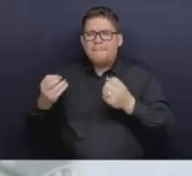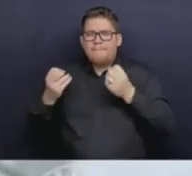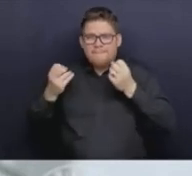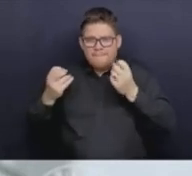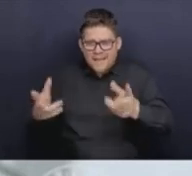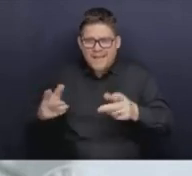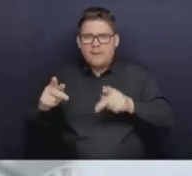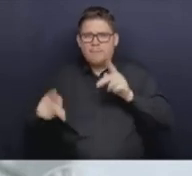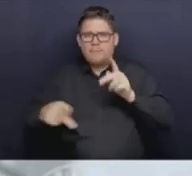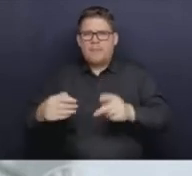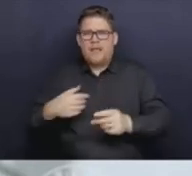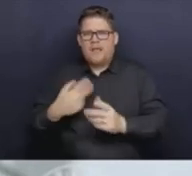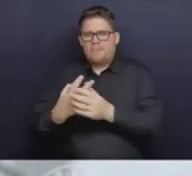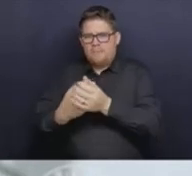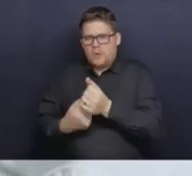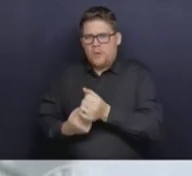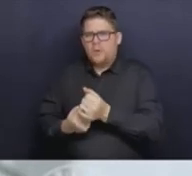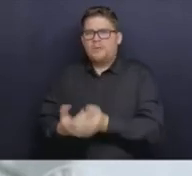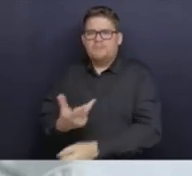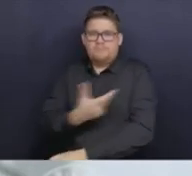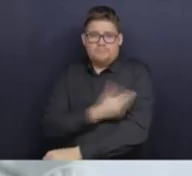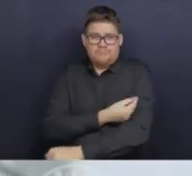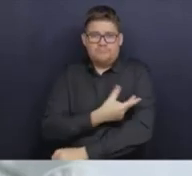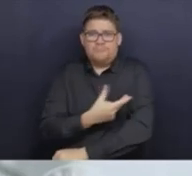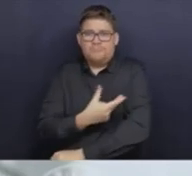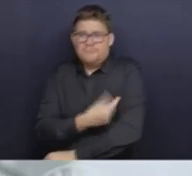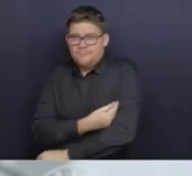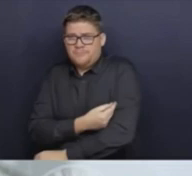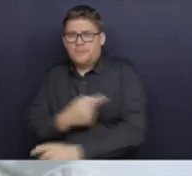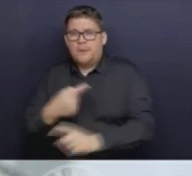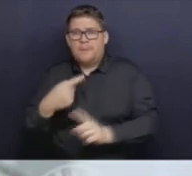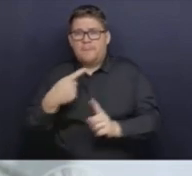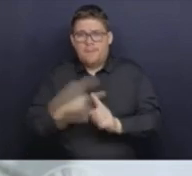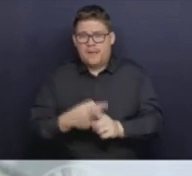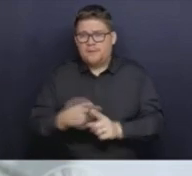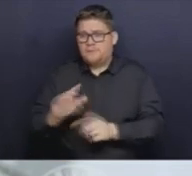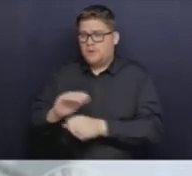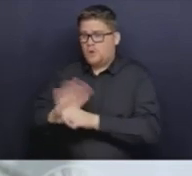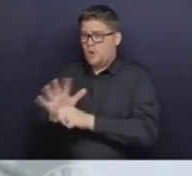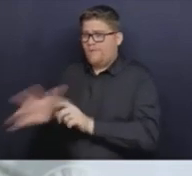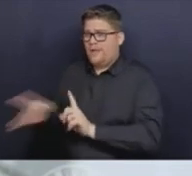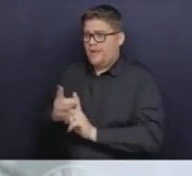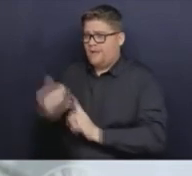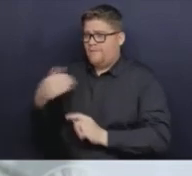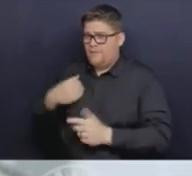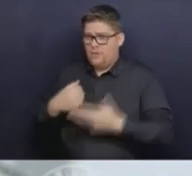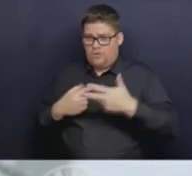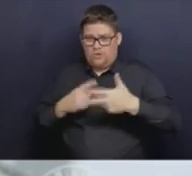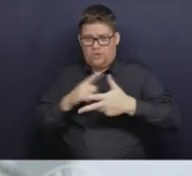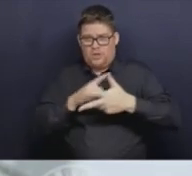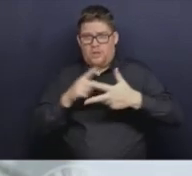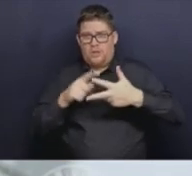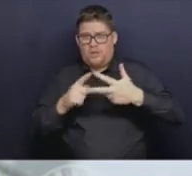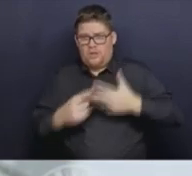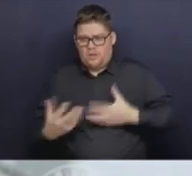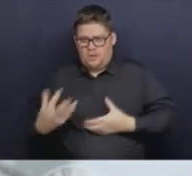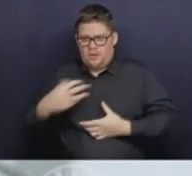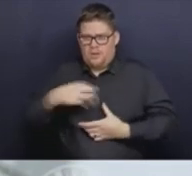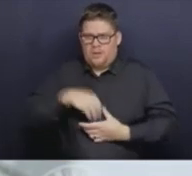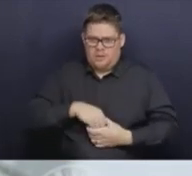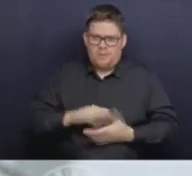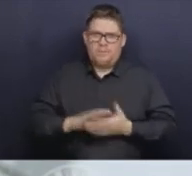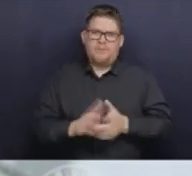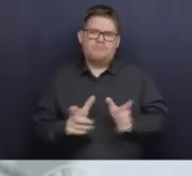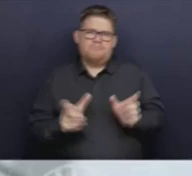protection, as well as infection induced protection. And so it's very, it's much more difficult to put in